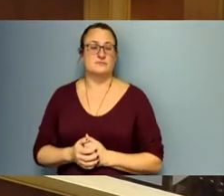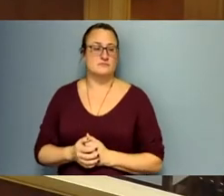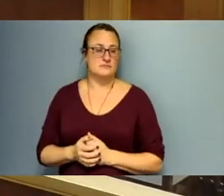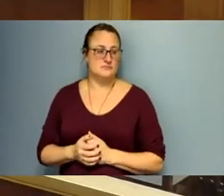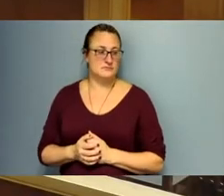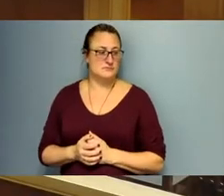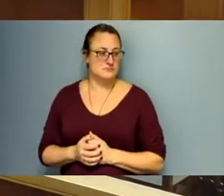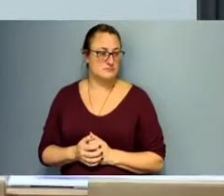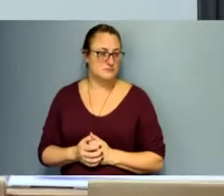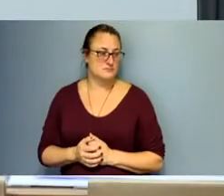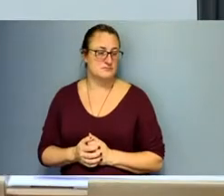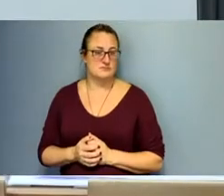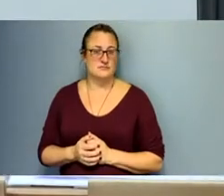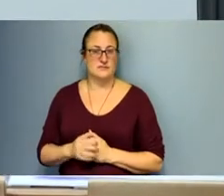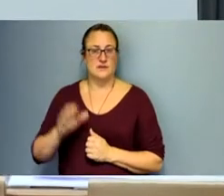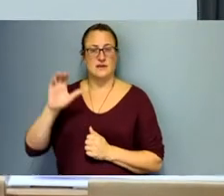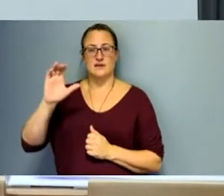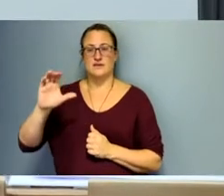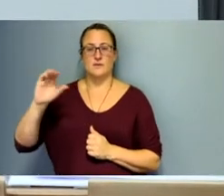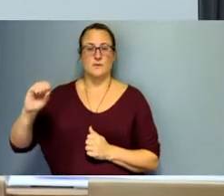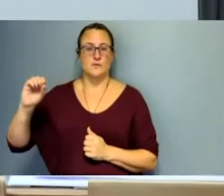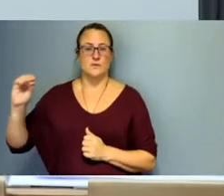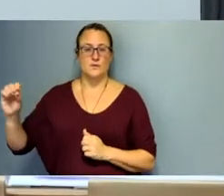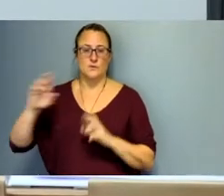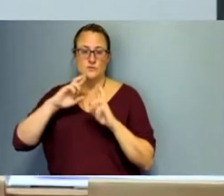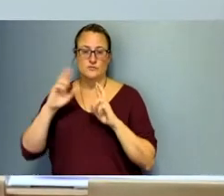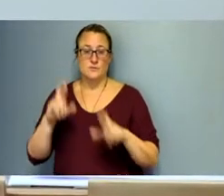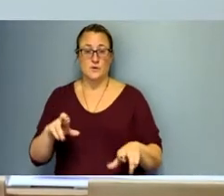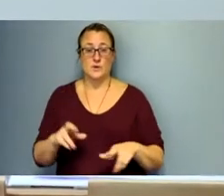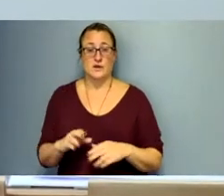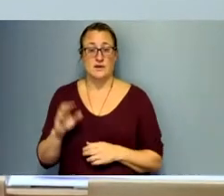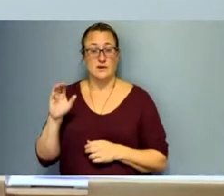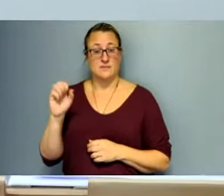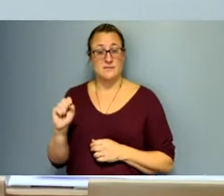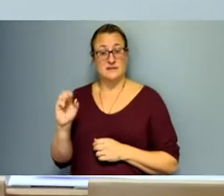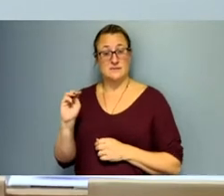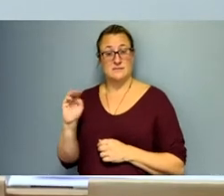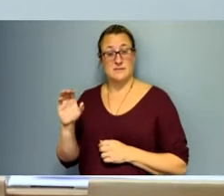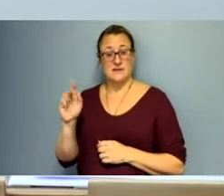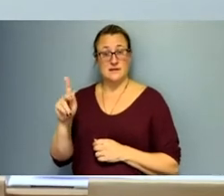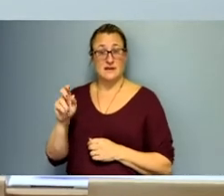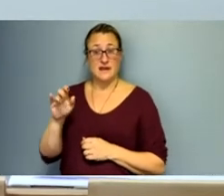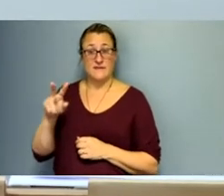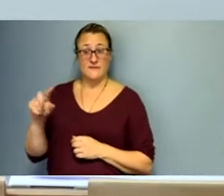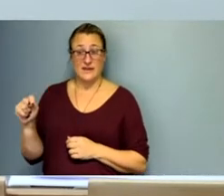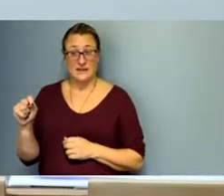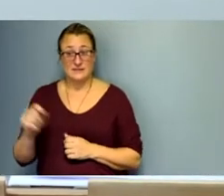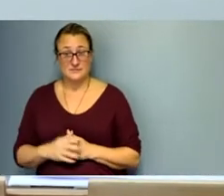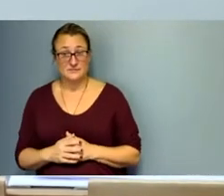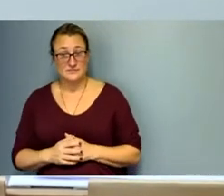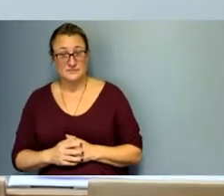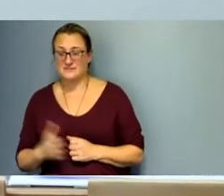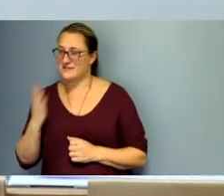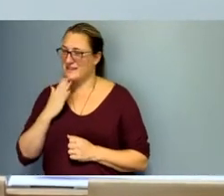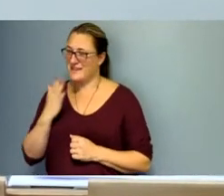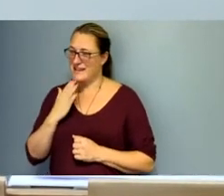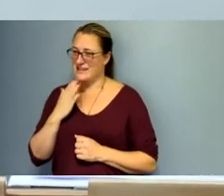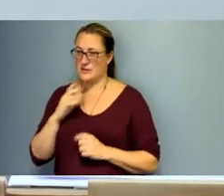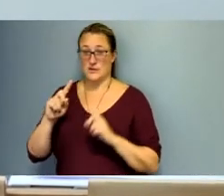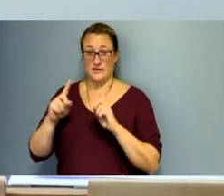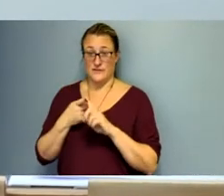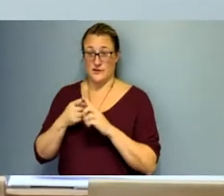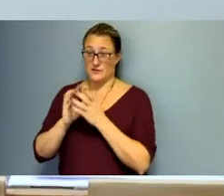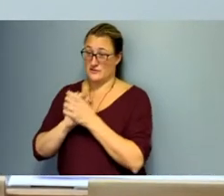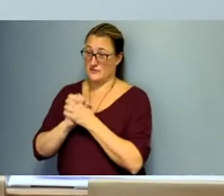All right, Chief Operating Officer of Support. Ms. McKevitt. Thank you, Commissioner. First, I just wanted to say congratulations to our